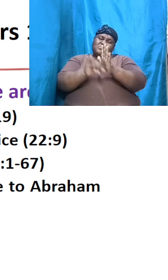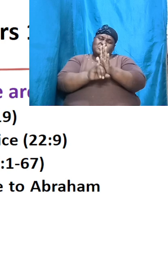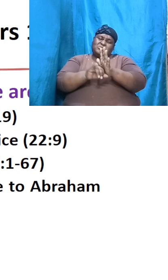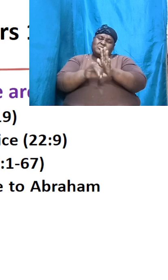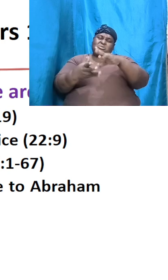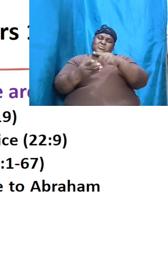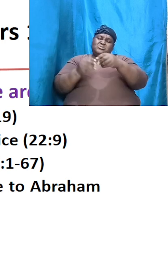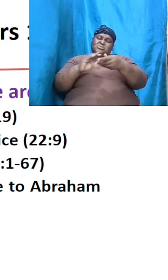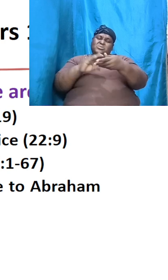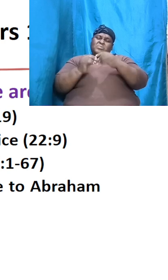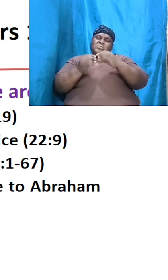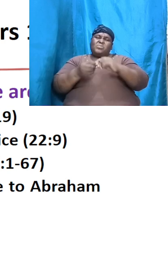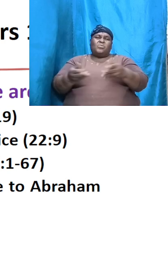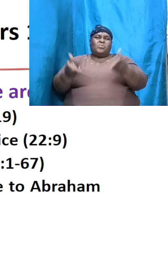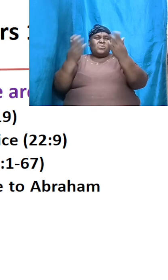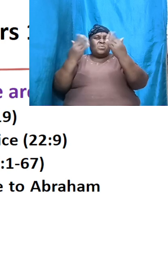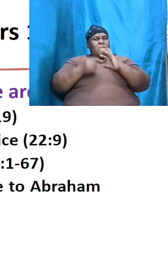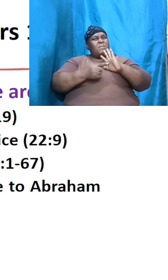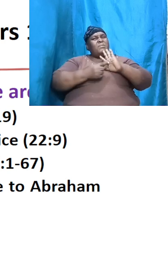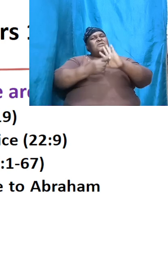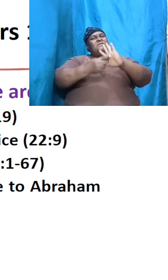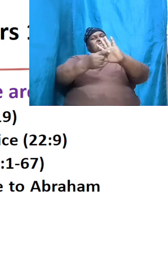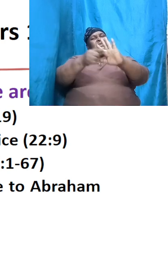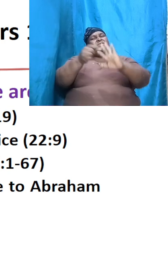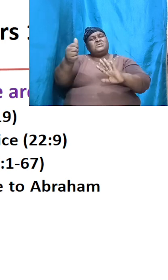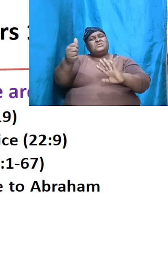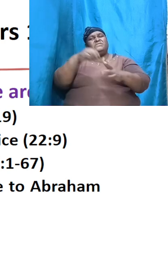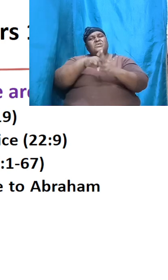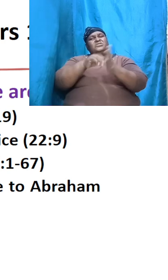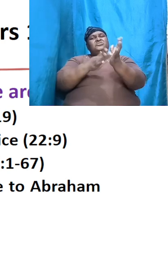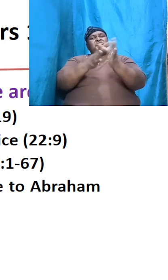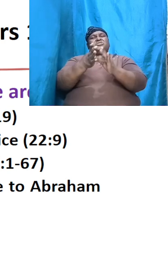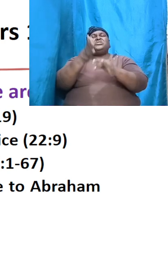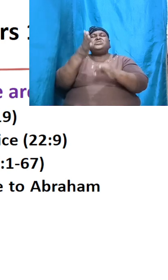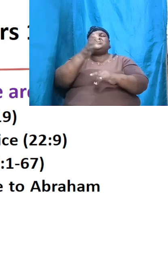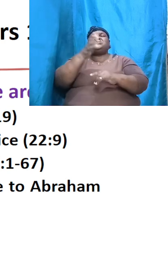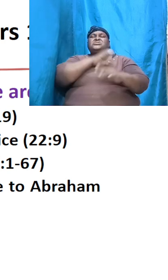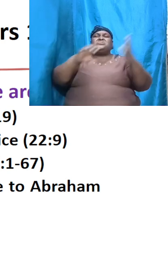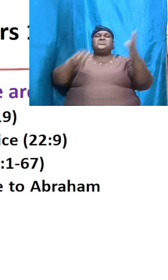to come and manifest itself in Jesus Christ himself